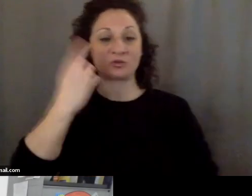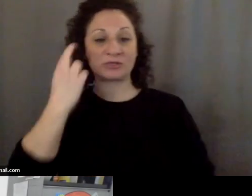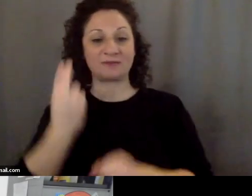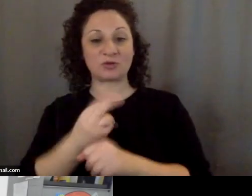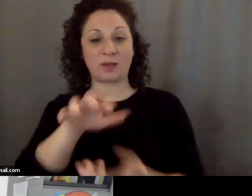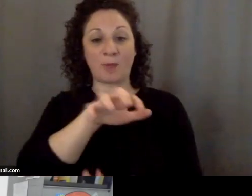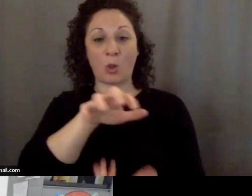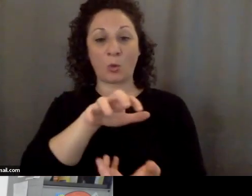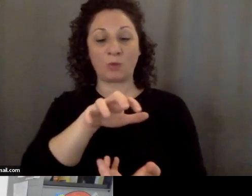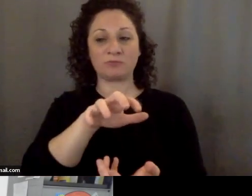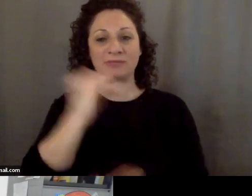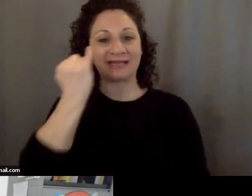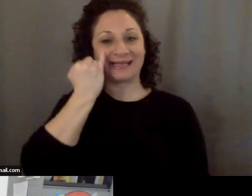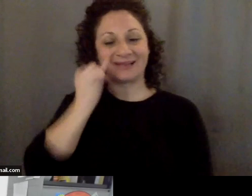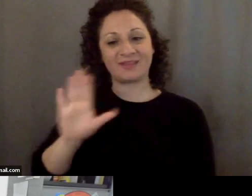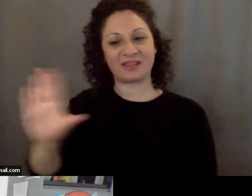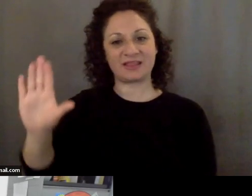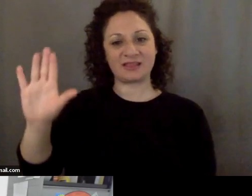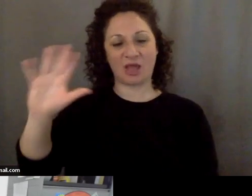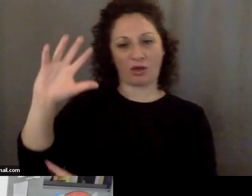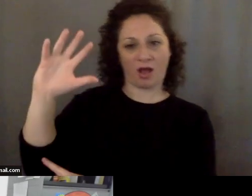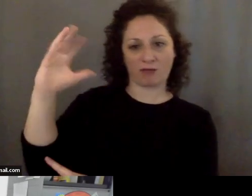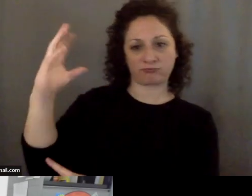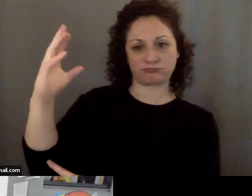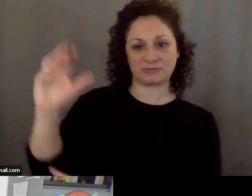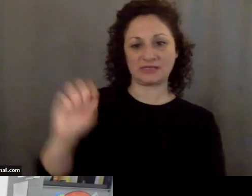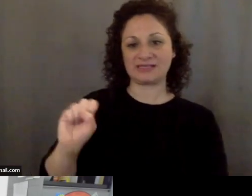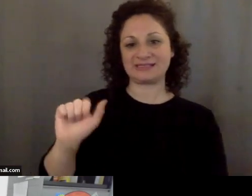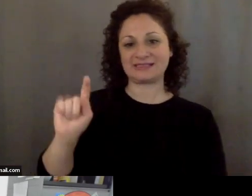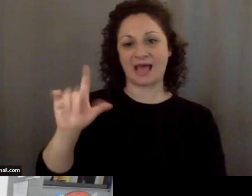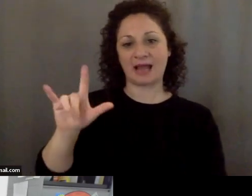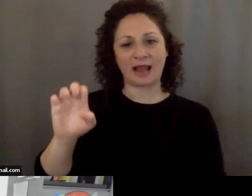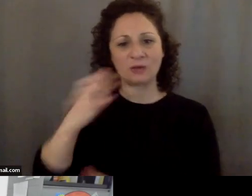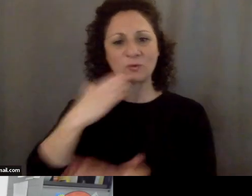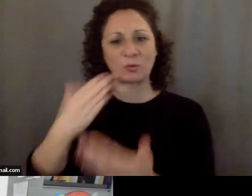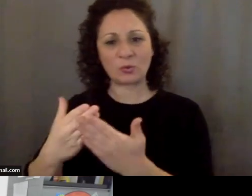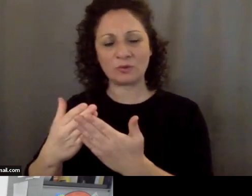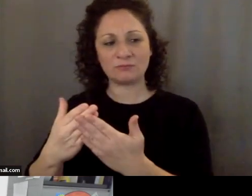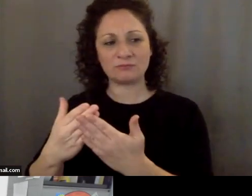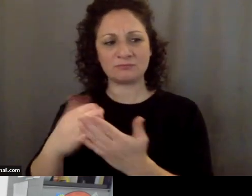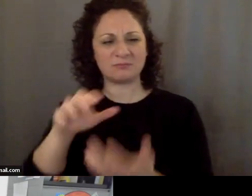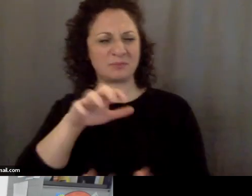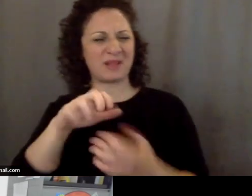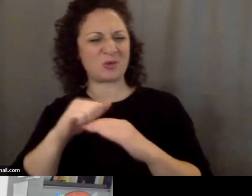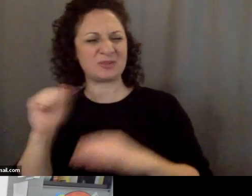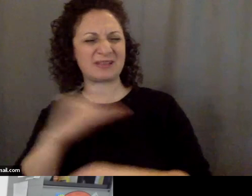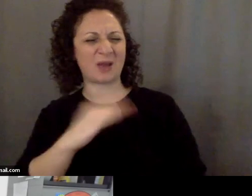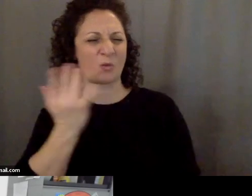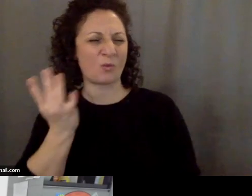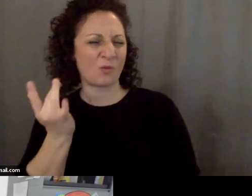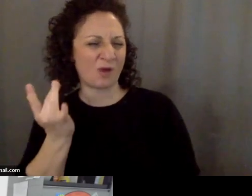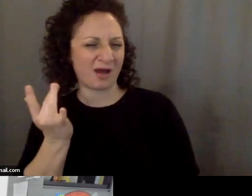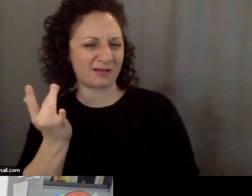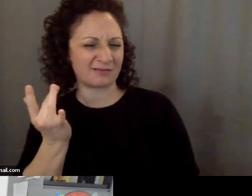If their satellites are so good, why do they send the balloons in the first place? And the other issue